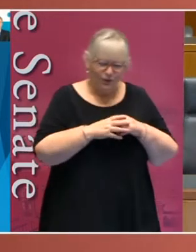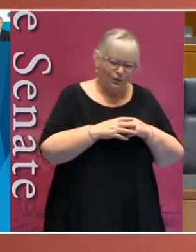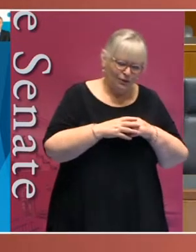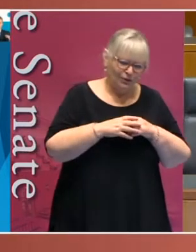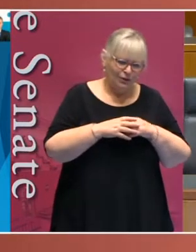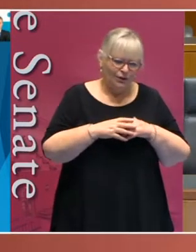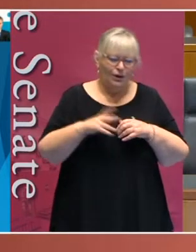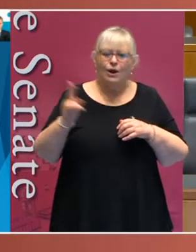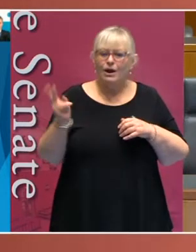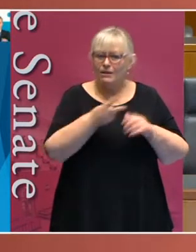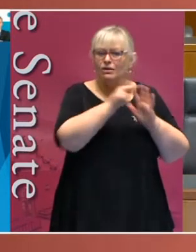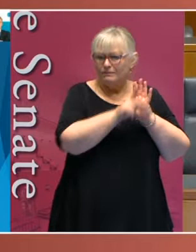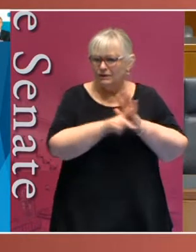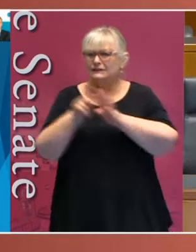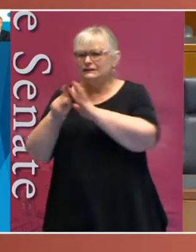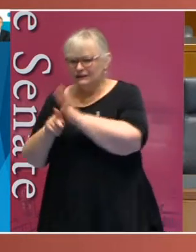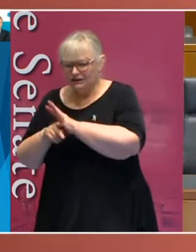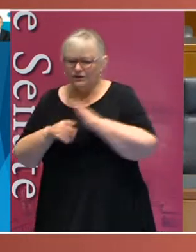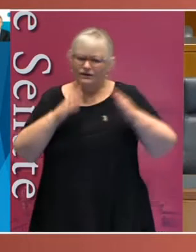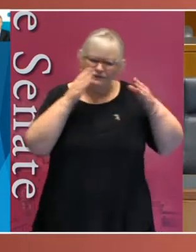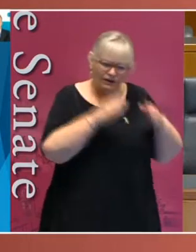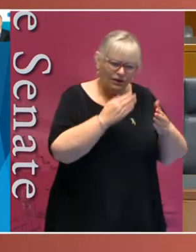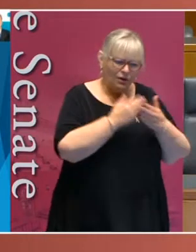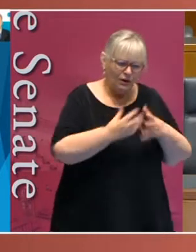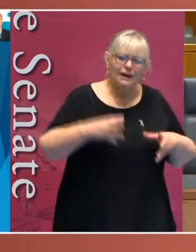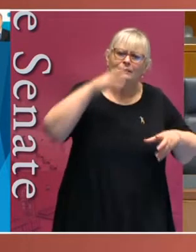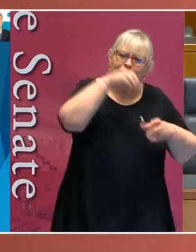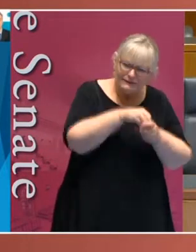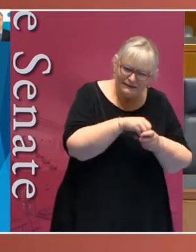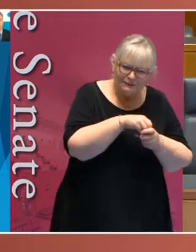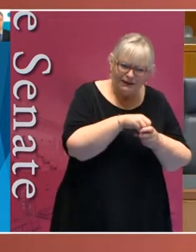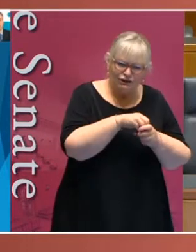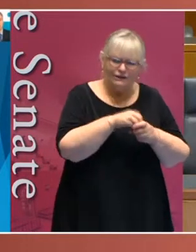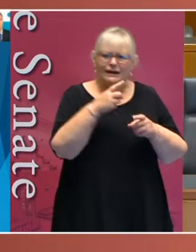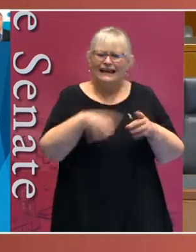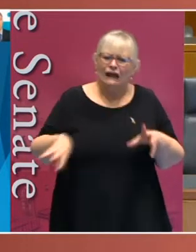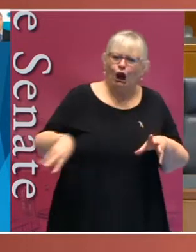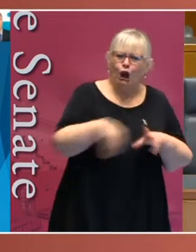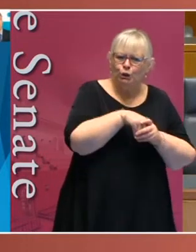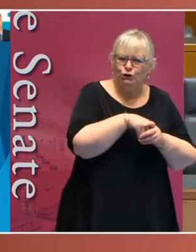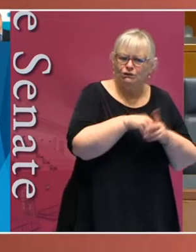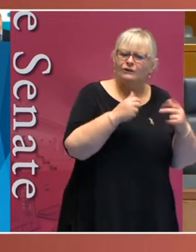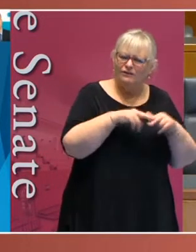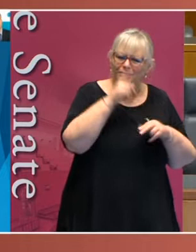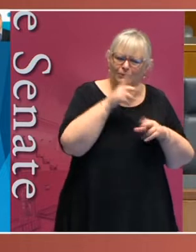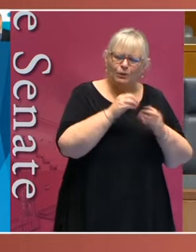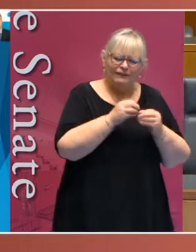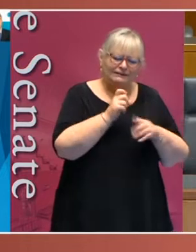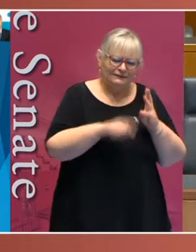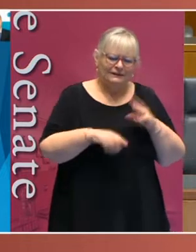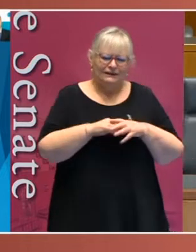Both policies very much focus upon the participation and inclusion of people with disability,